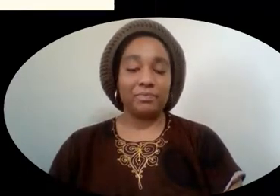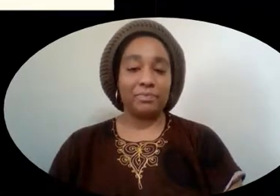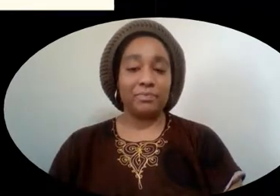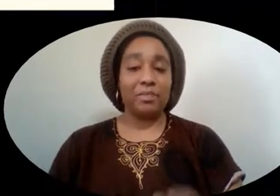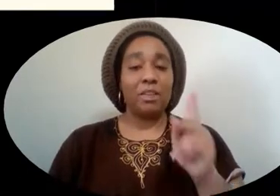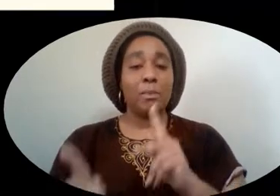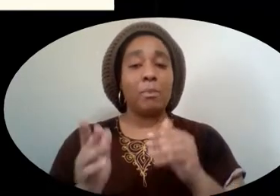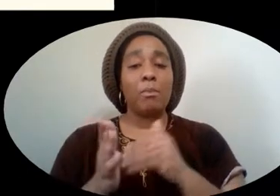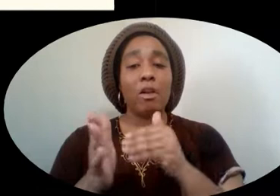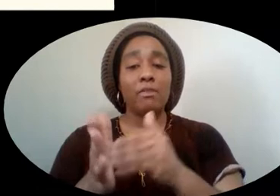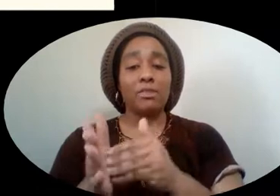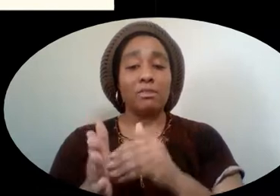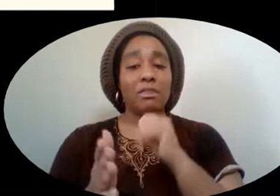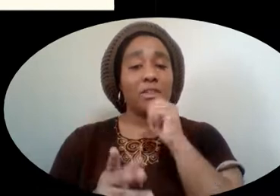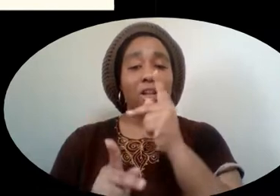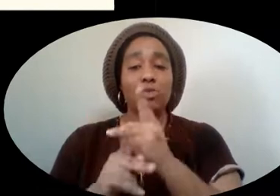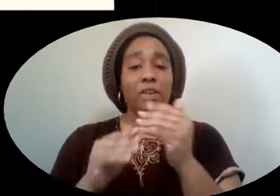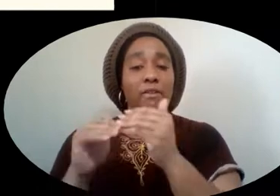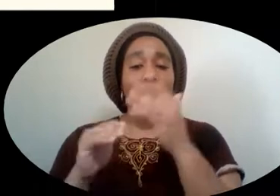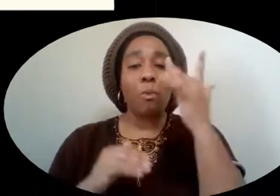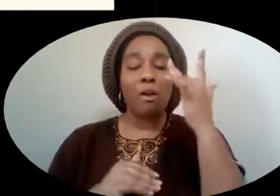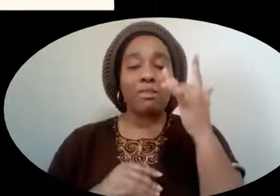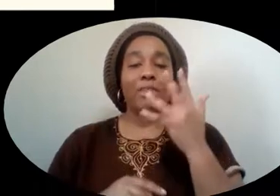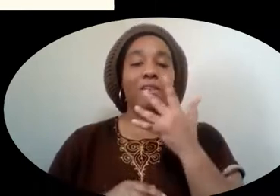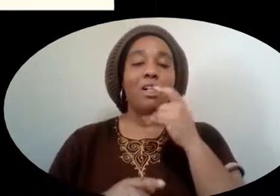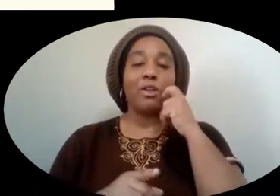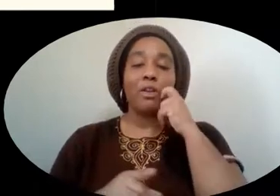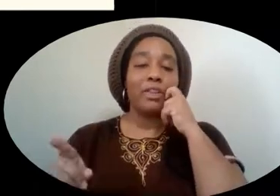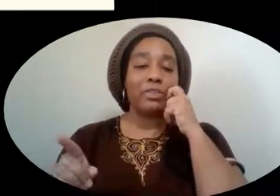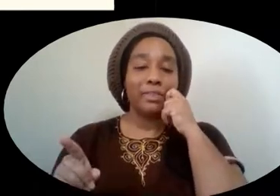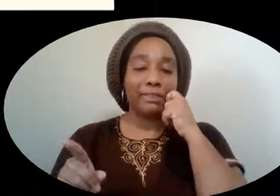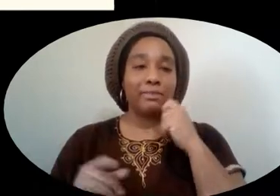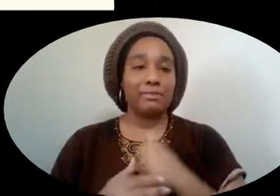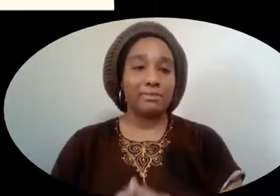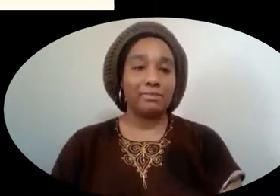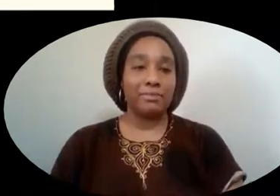People were often mistreated just because of the color of their skin.